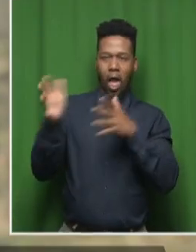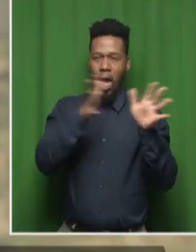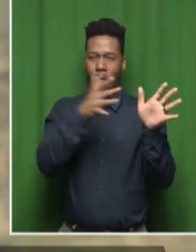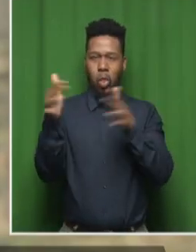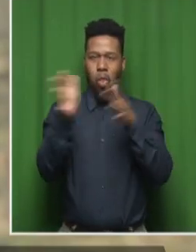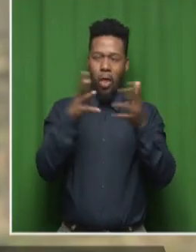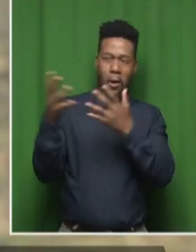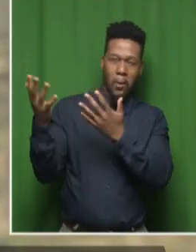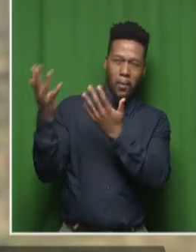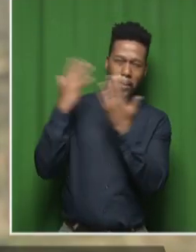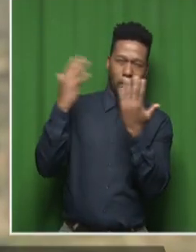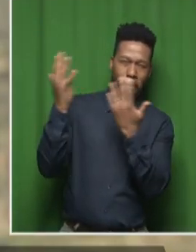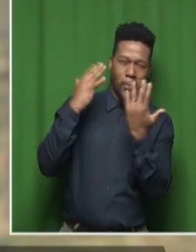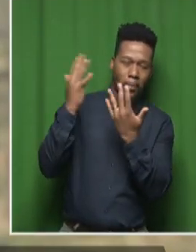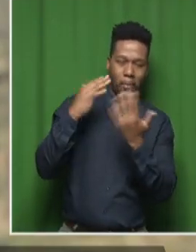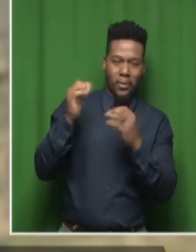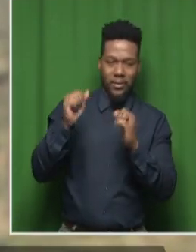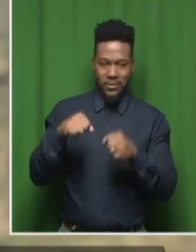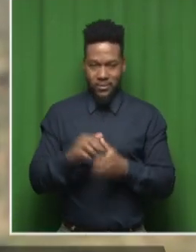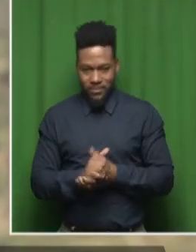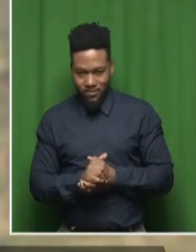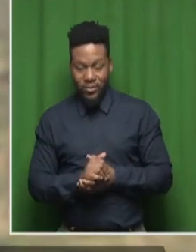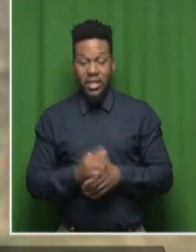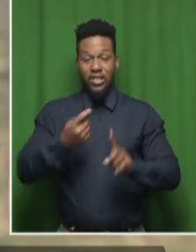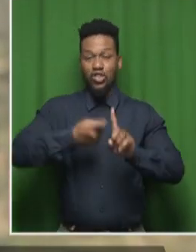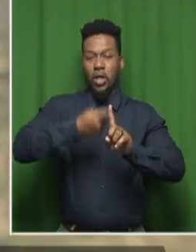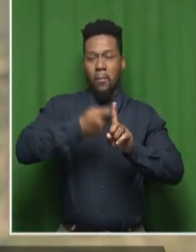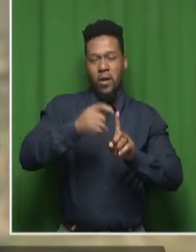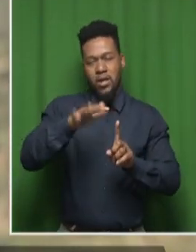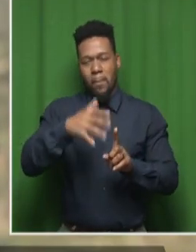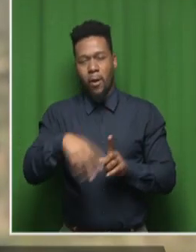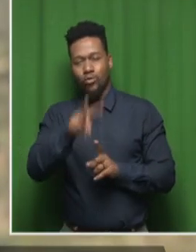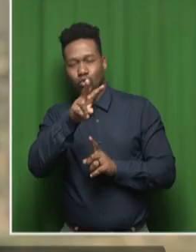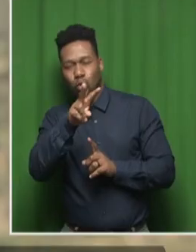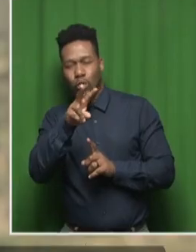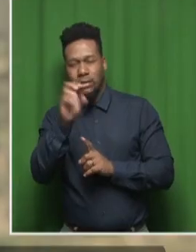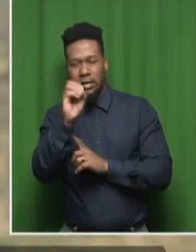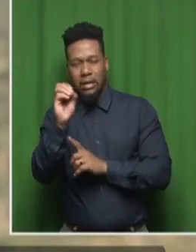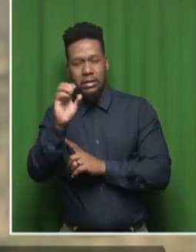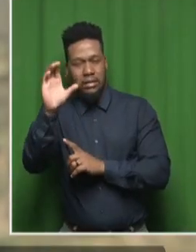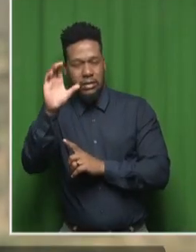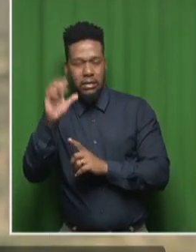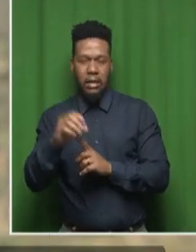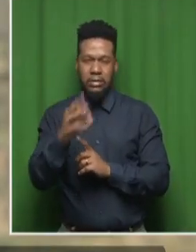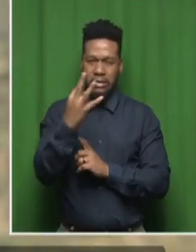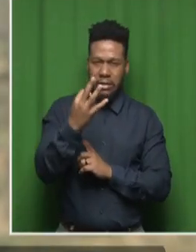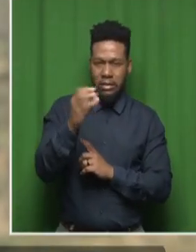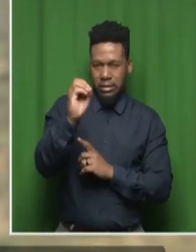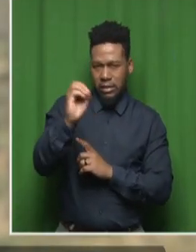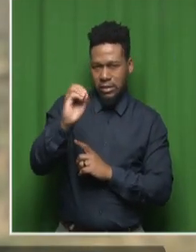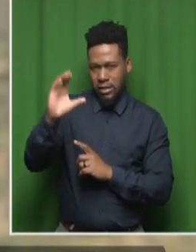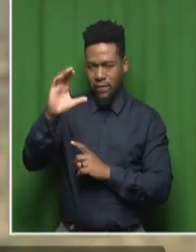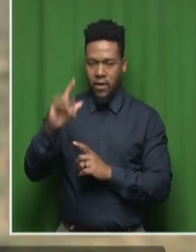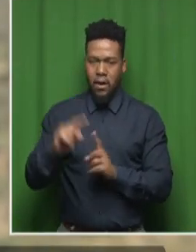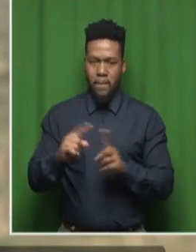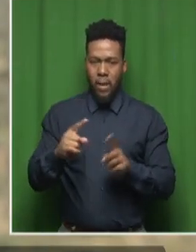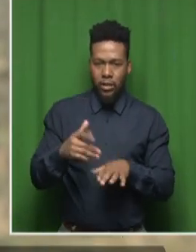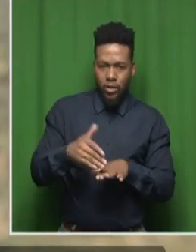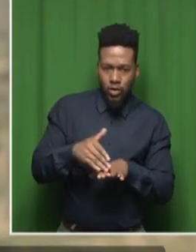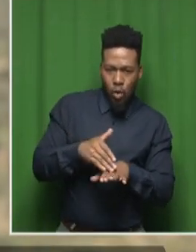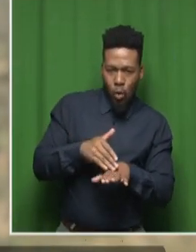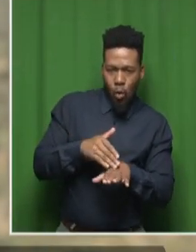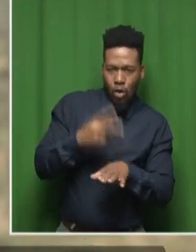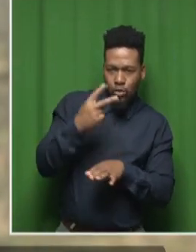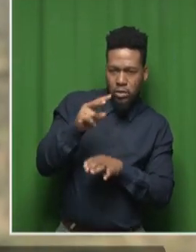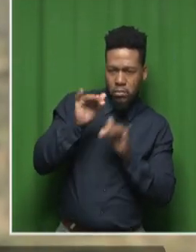windy here. Temperatures are hovering around 2-3 degrees Celsius. But the town is slowly, slowly waking up. You can see some movement